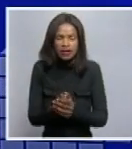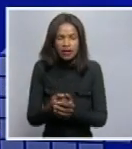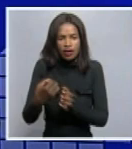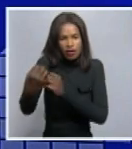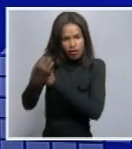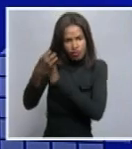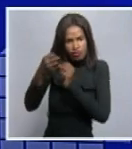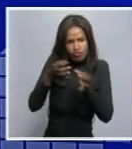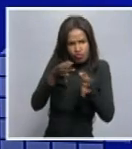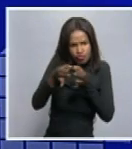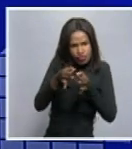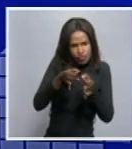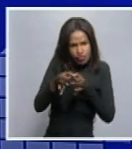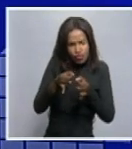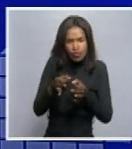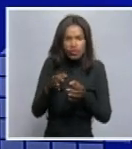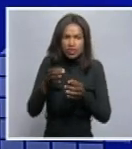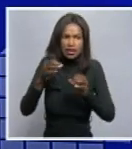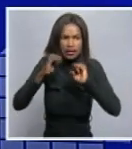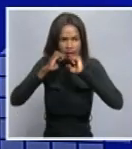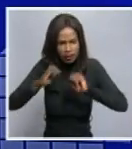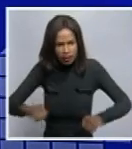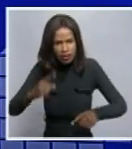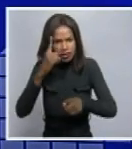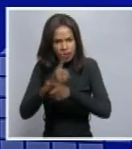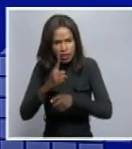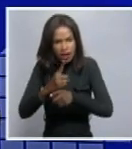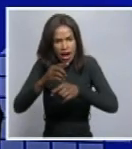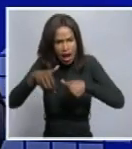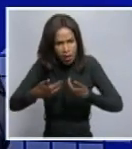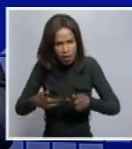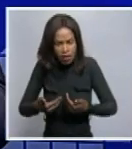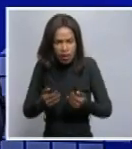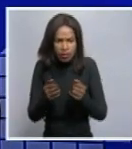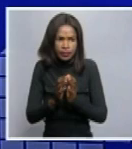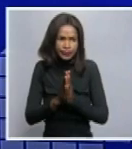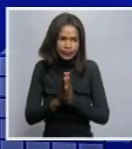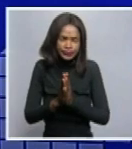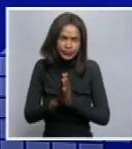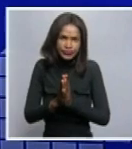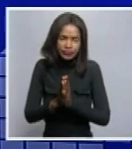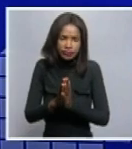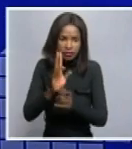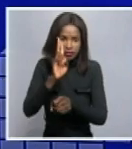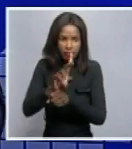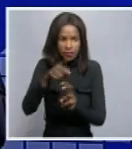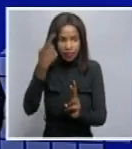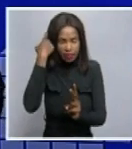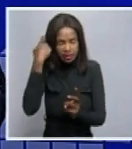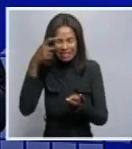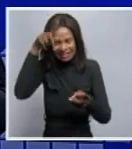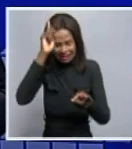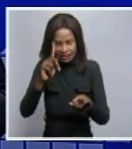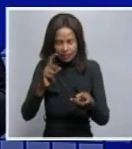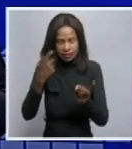your thoughts on that matter. Thank you very much. Well, there you have it. That was the Deputy Prime Minister and Minister of